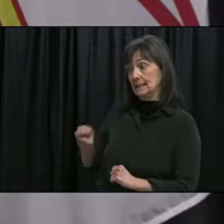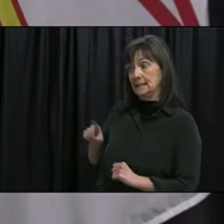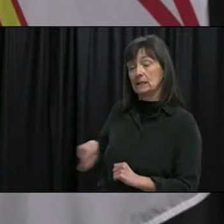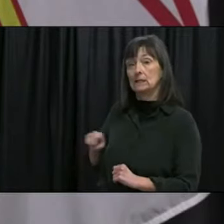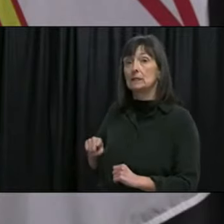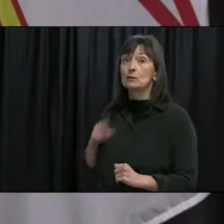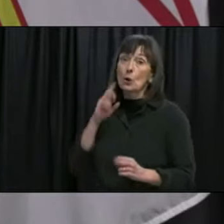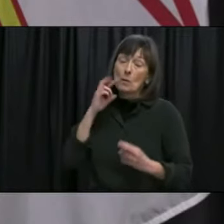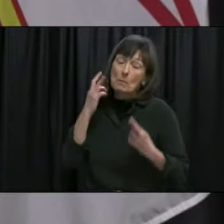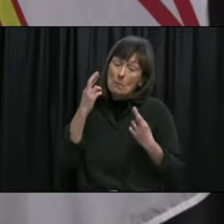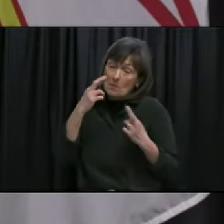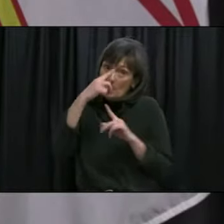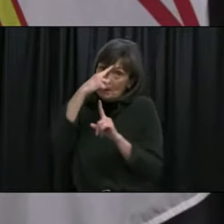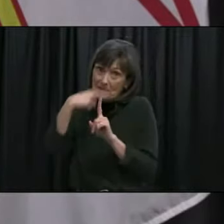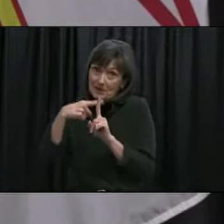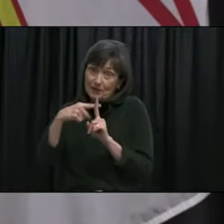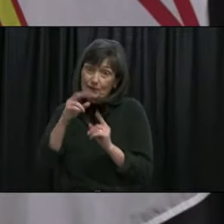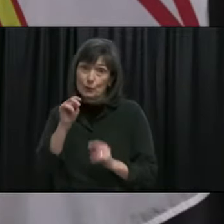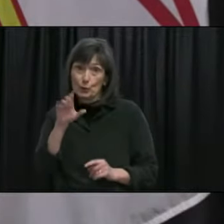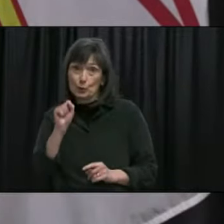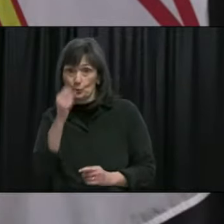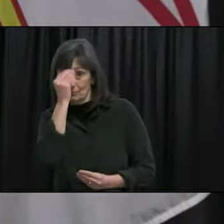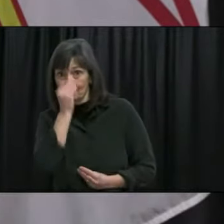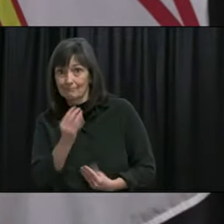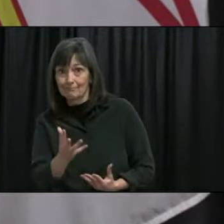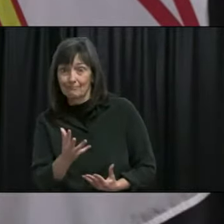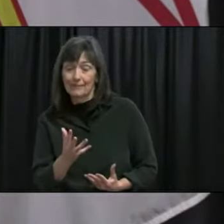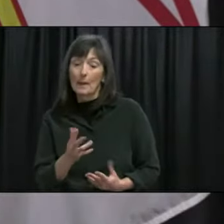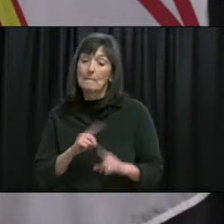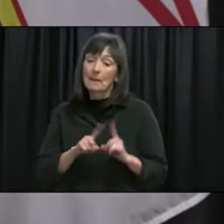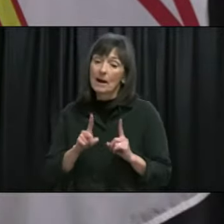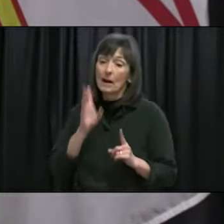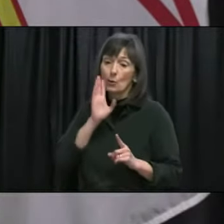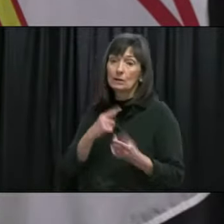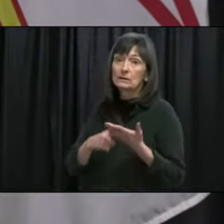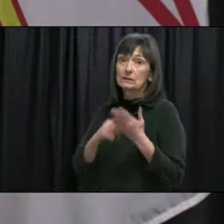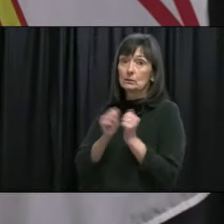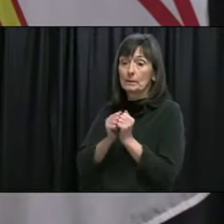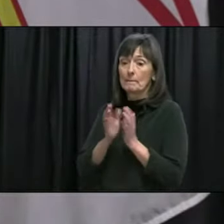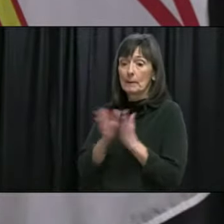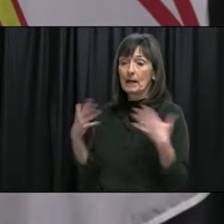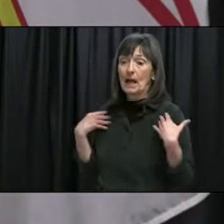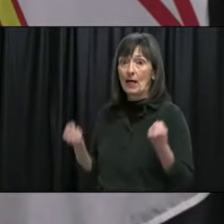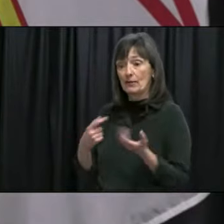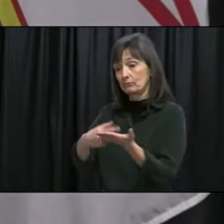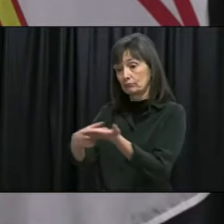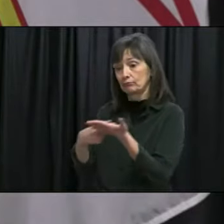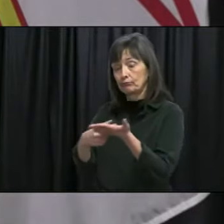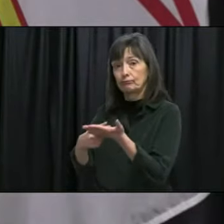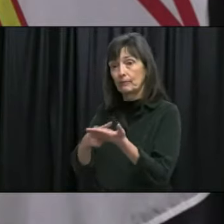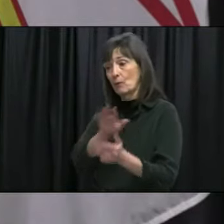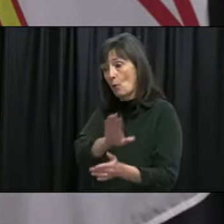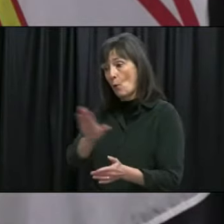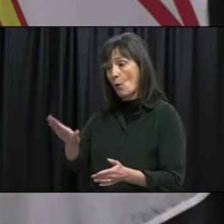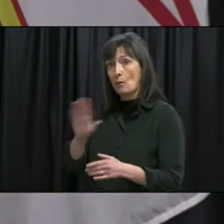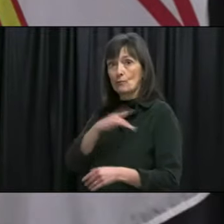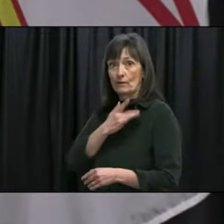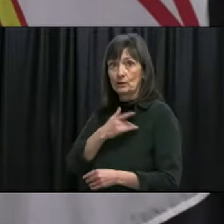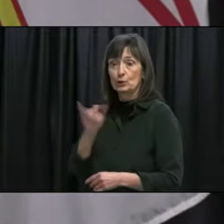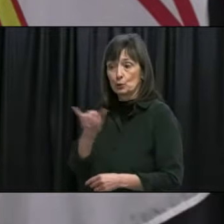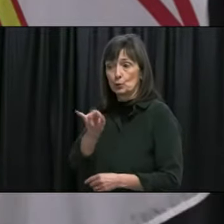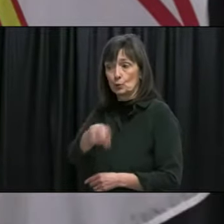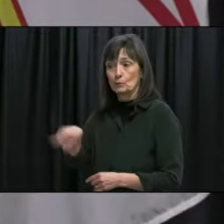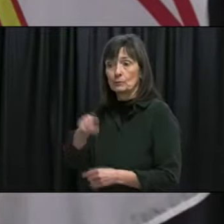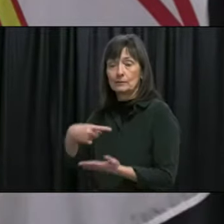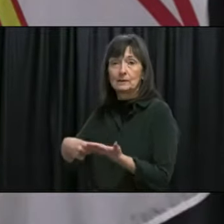to have a positive outcome in conjunction of course with the public health officers having their discussions so that we can move